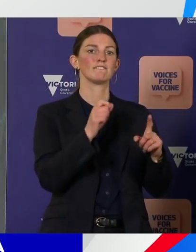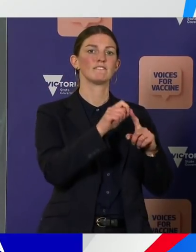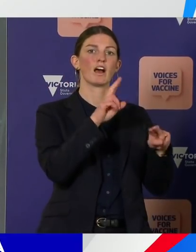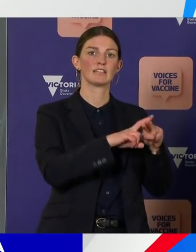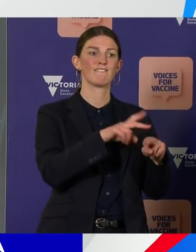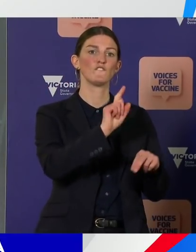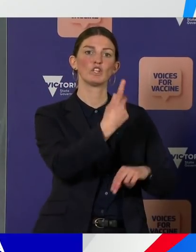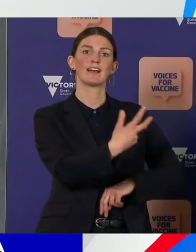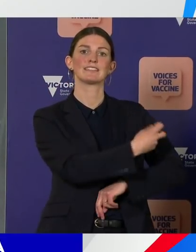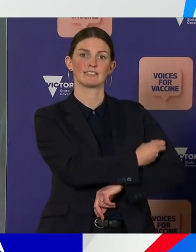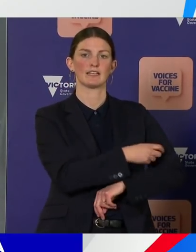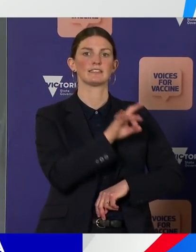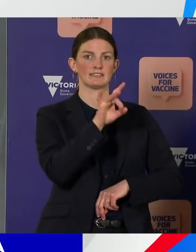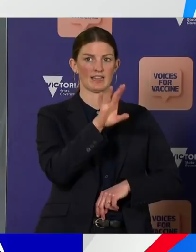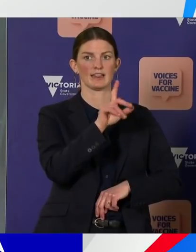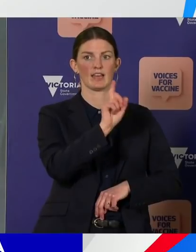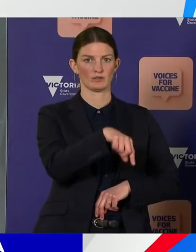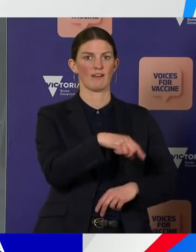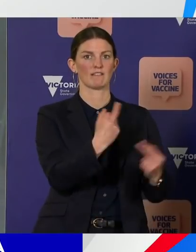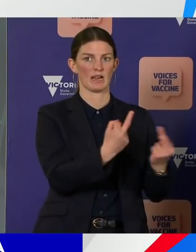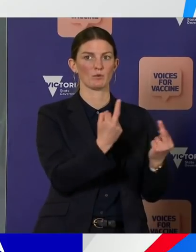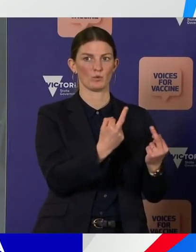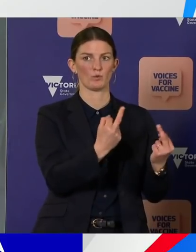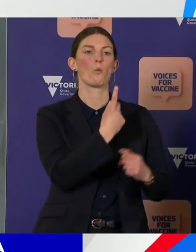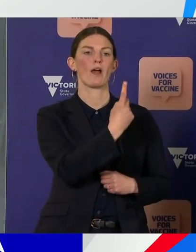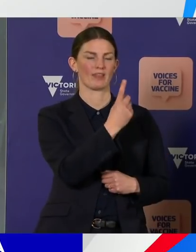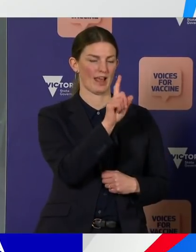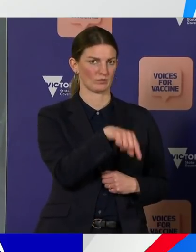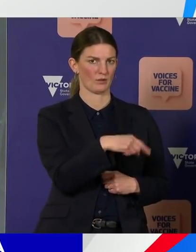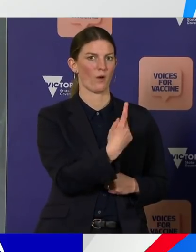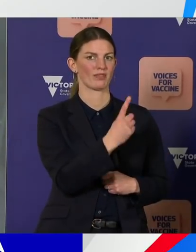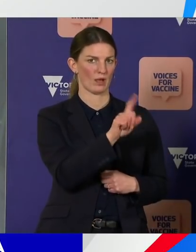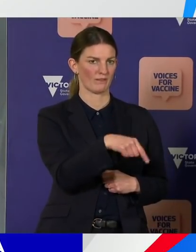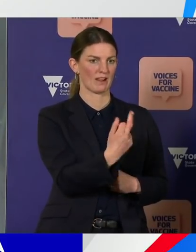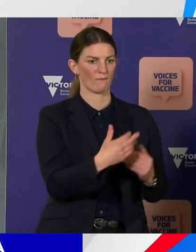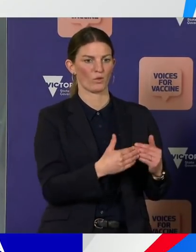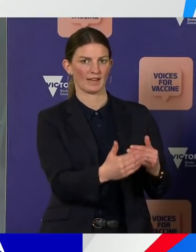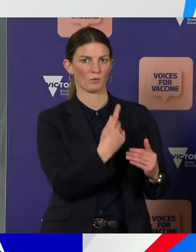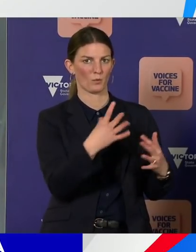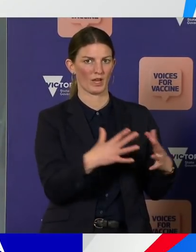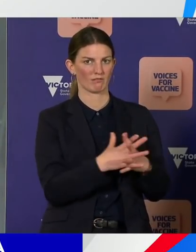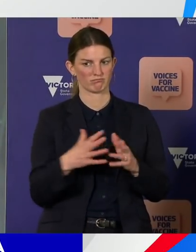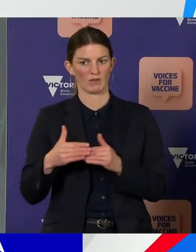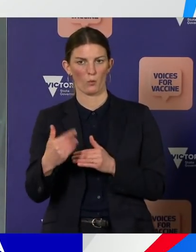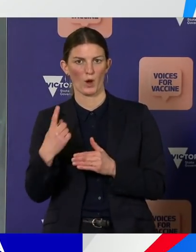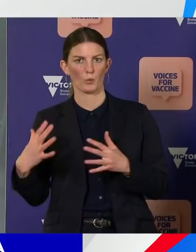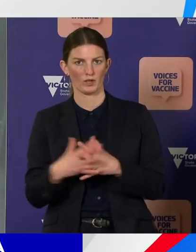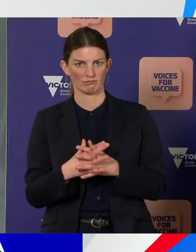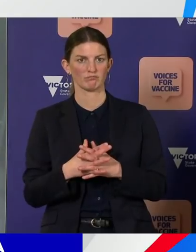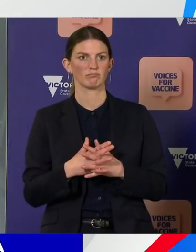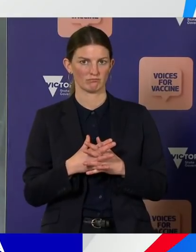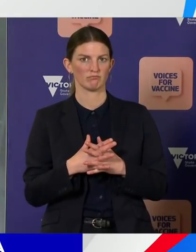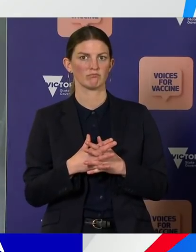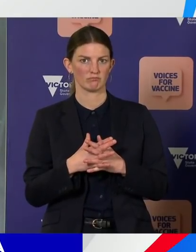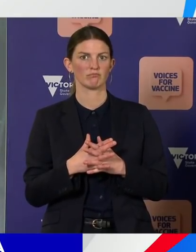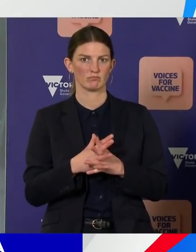over the next seven days. This does not include the priority program for our Year